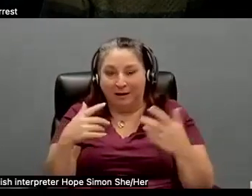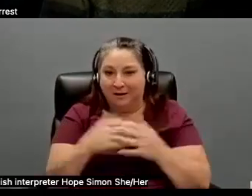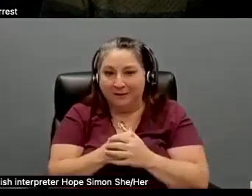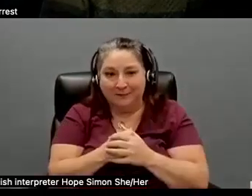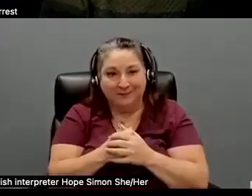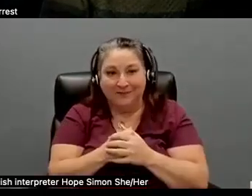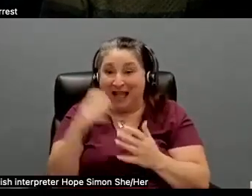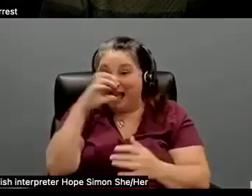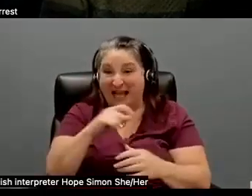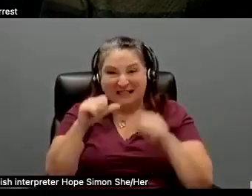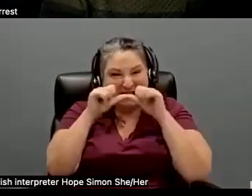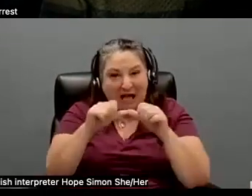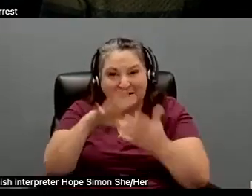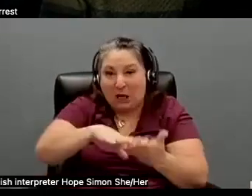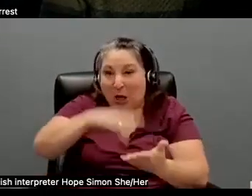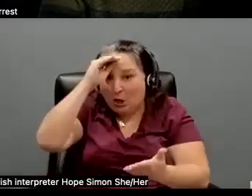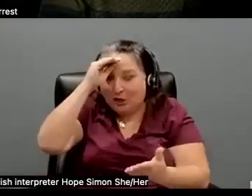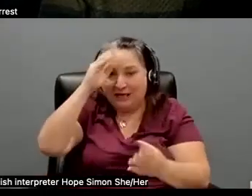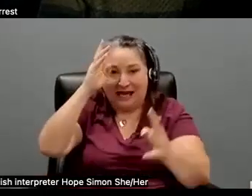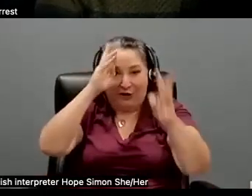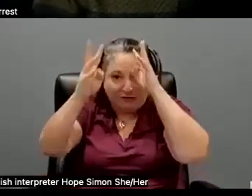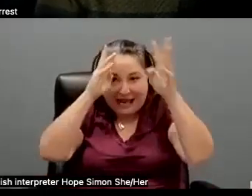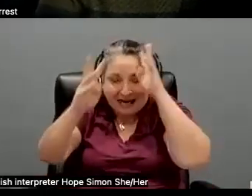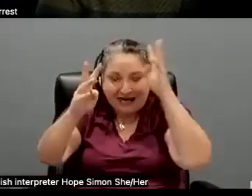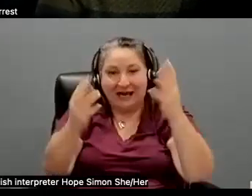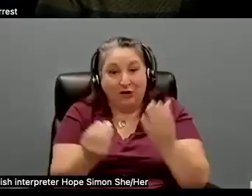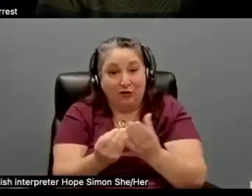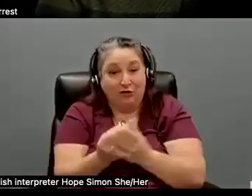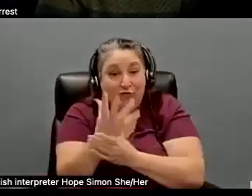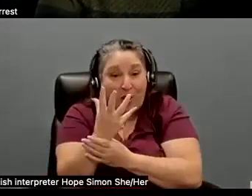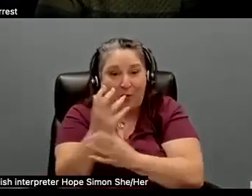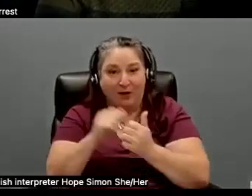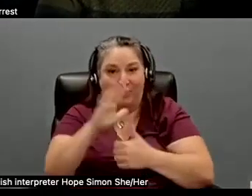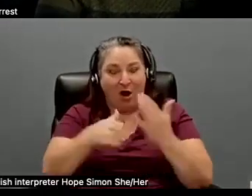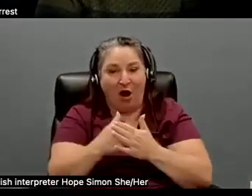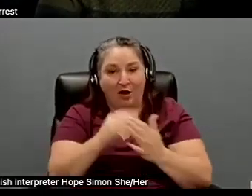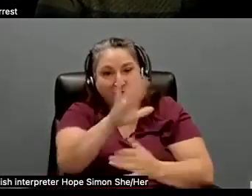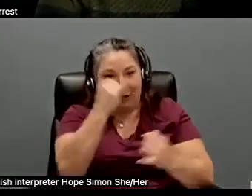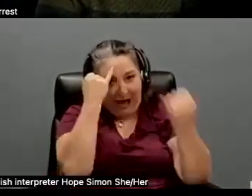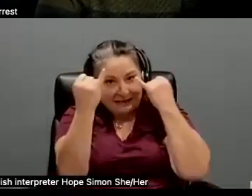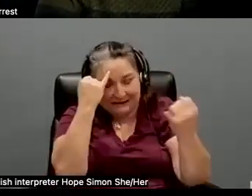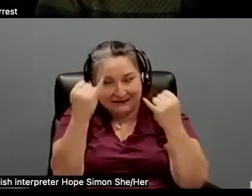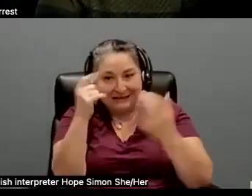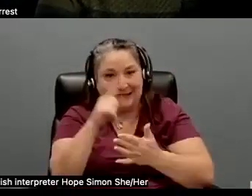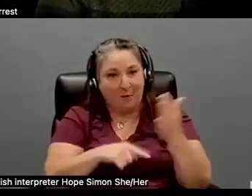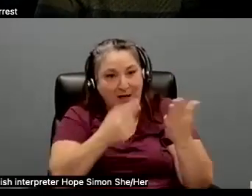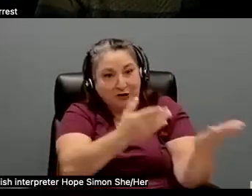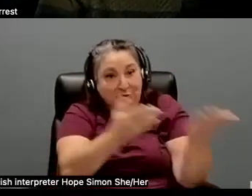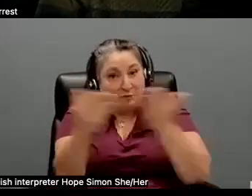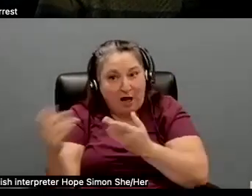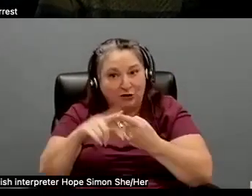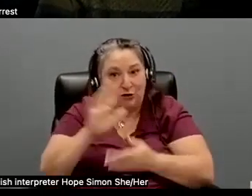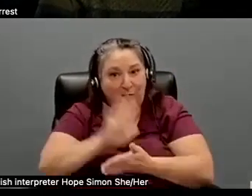constantly learning and creating and growing with all of, all of your ideas and what you brought to Daruma.